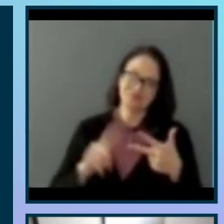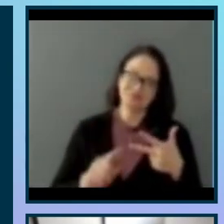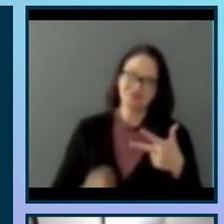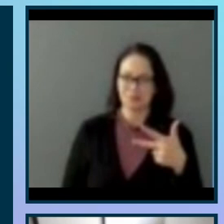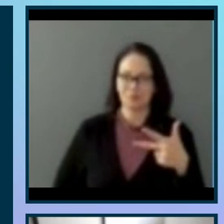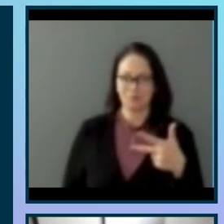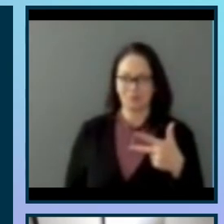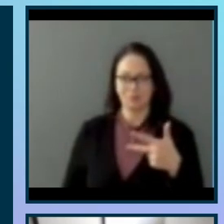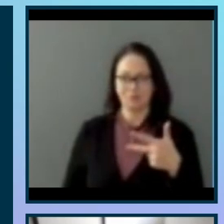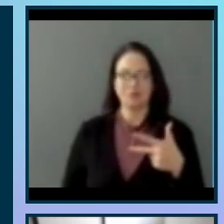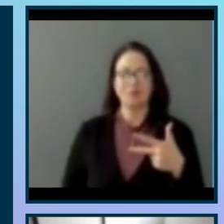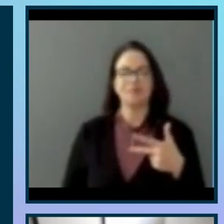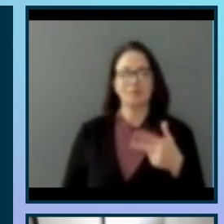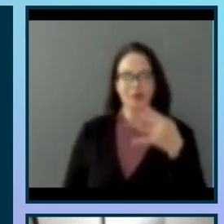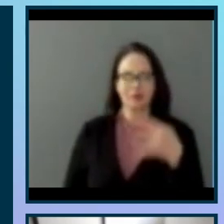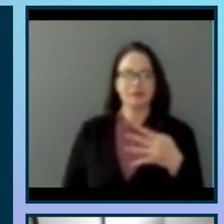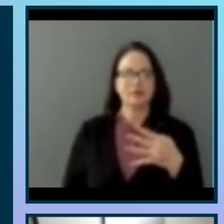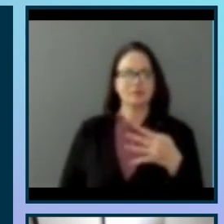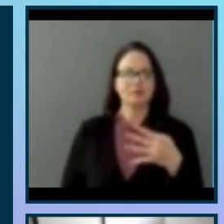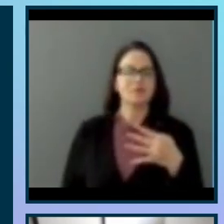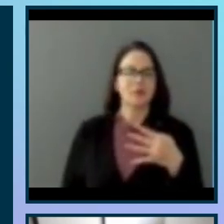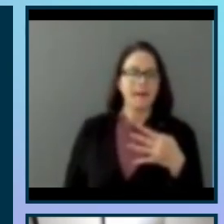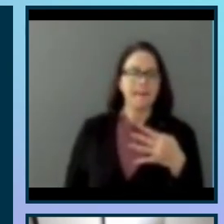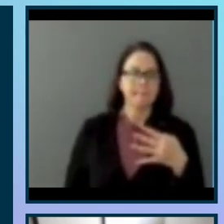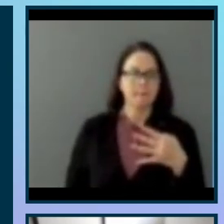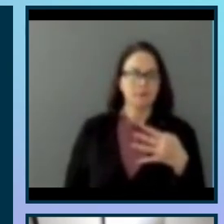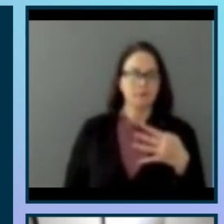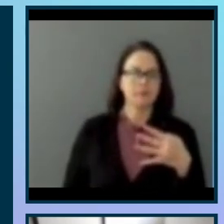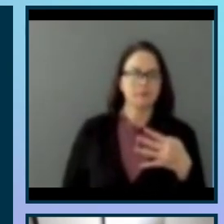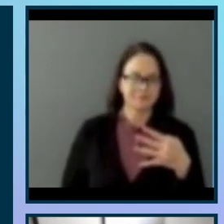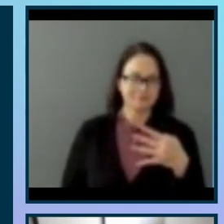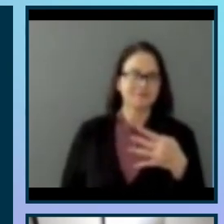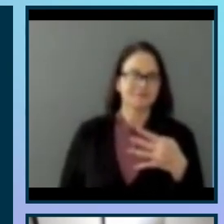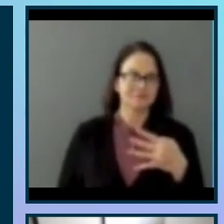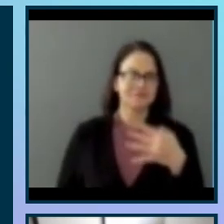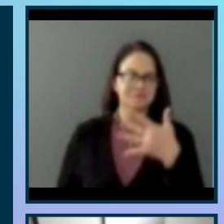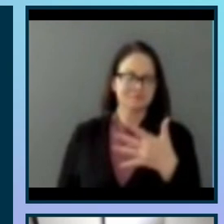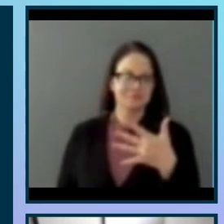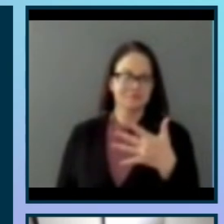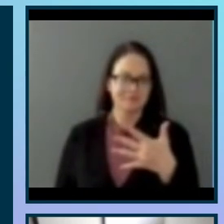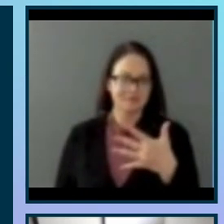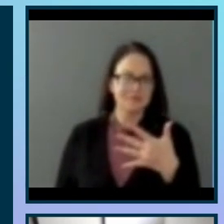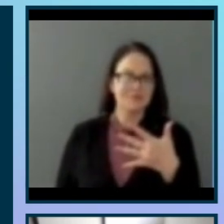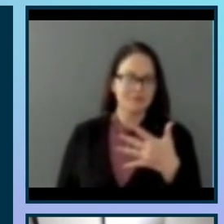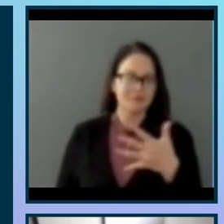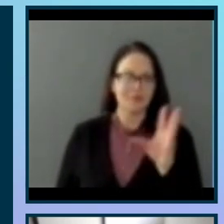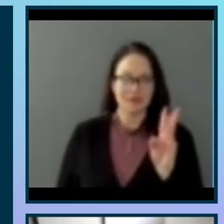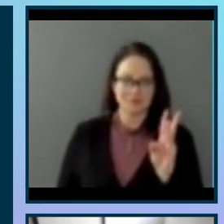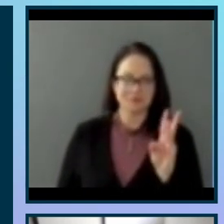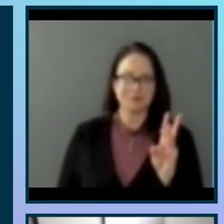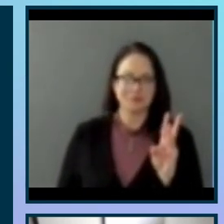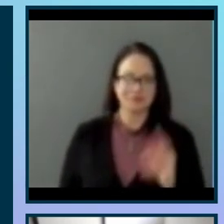compatibility compatibility with native accessibility on Android or iOS reducing blue light and mobile friendly